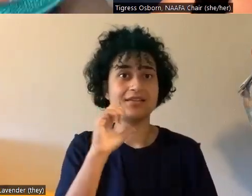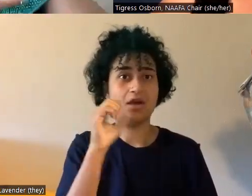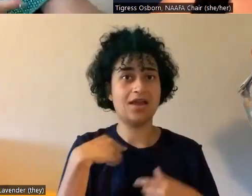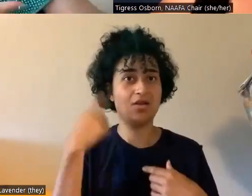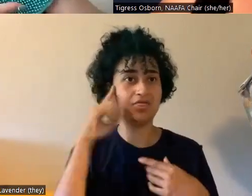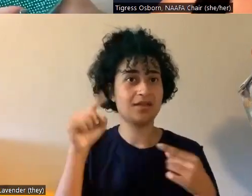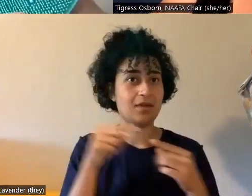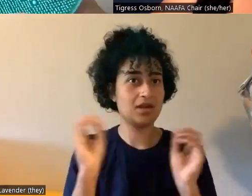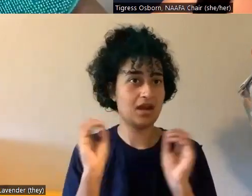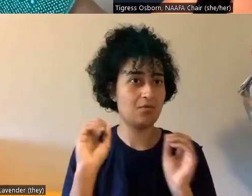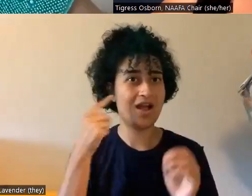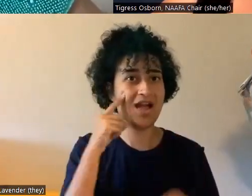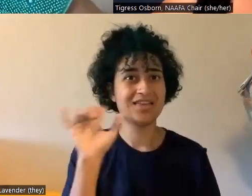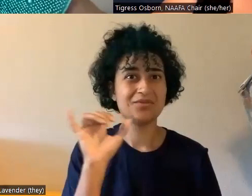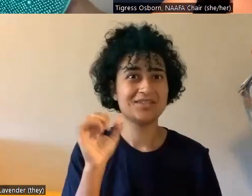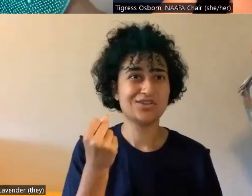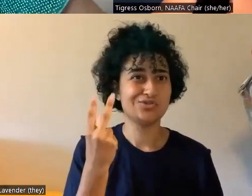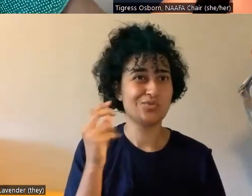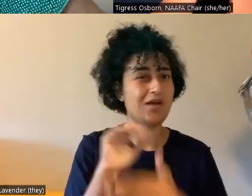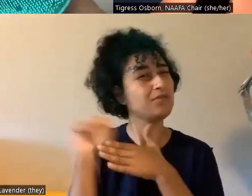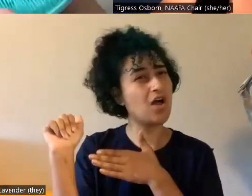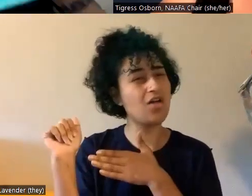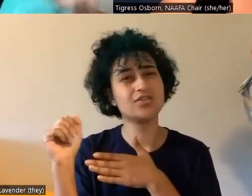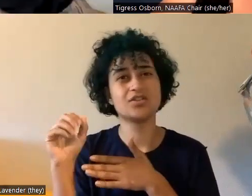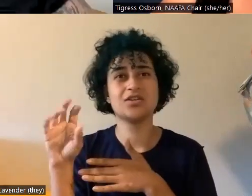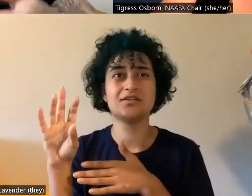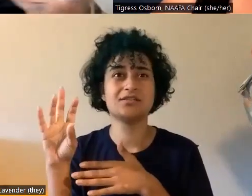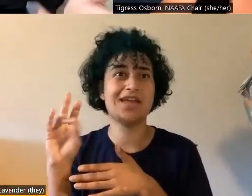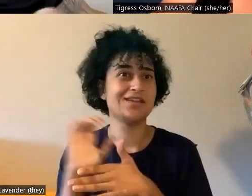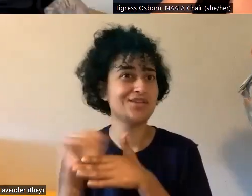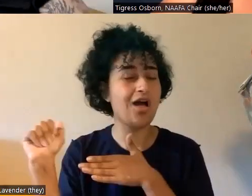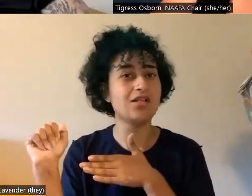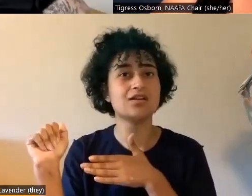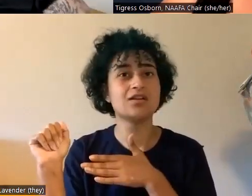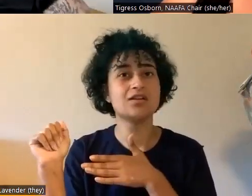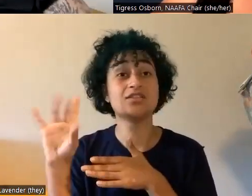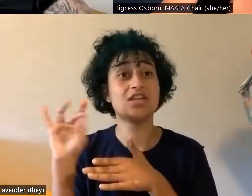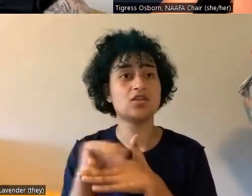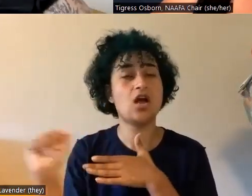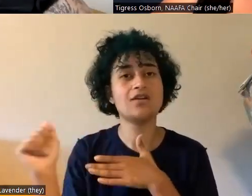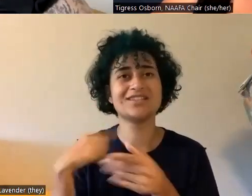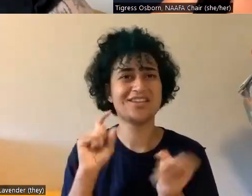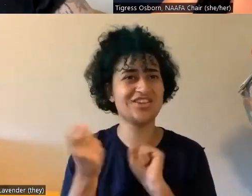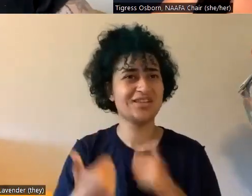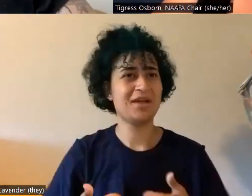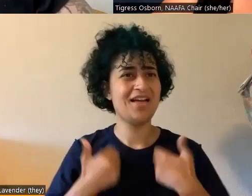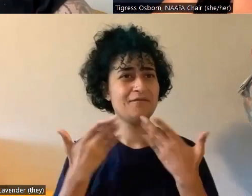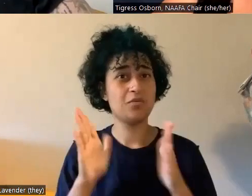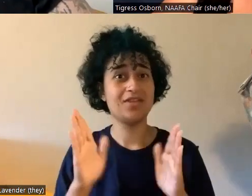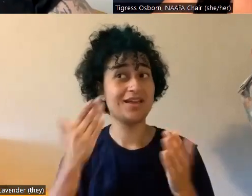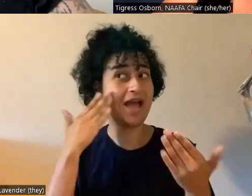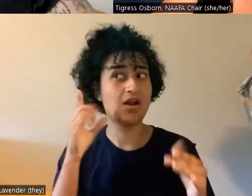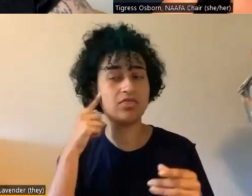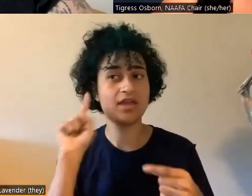this little, I think it was like $12 or $8 changed my life in a way that now I just don't think about